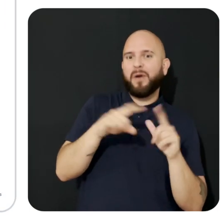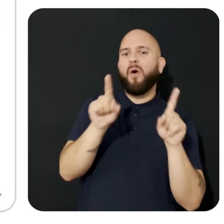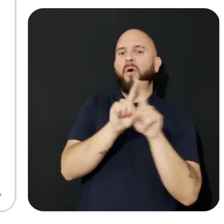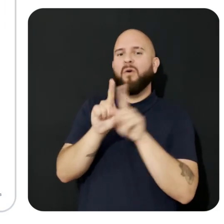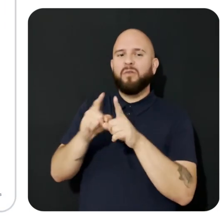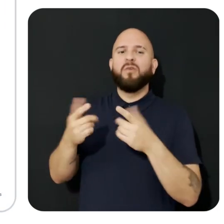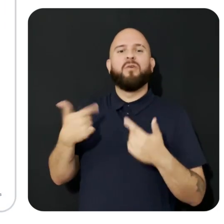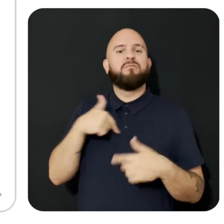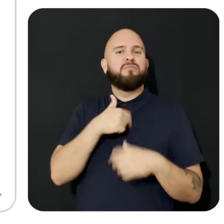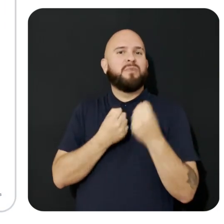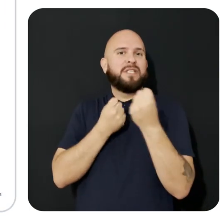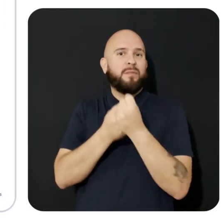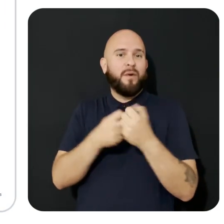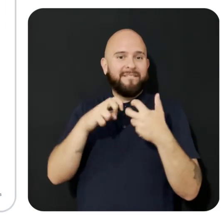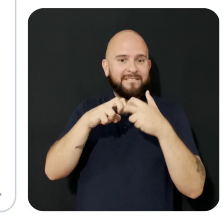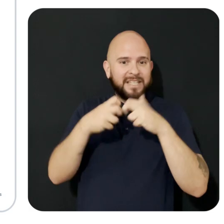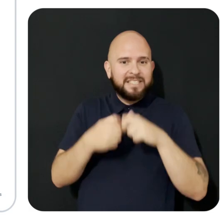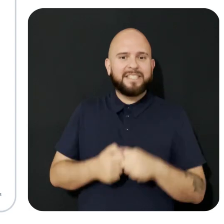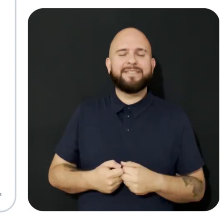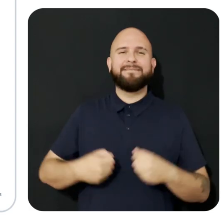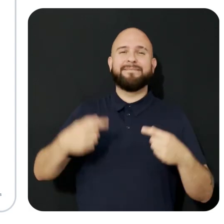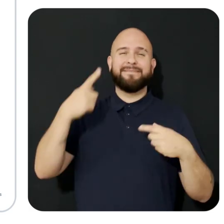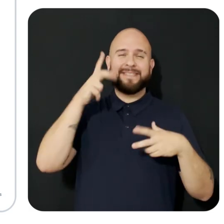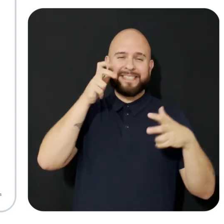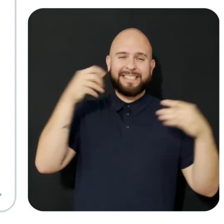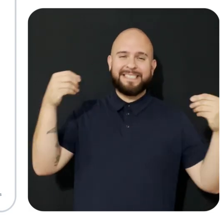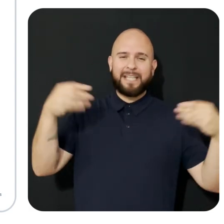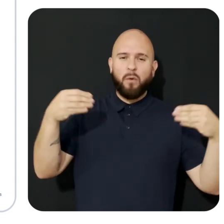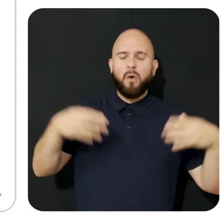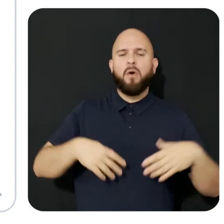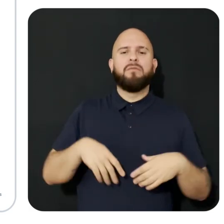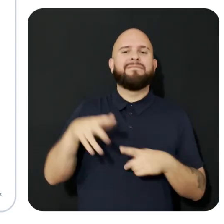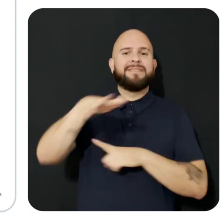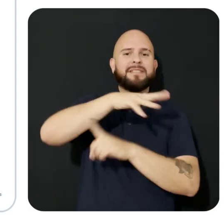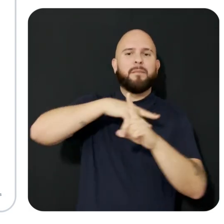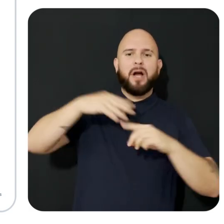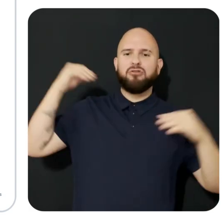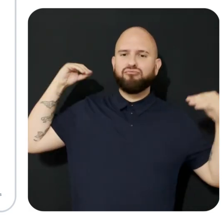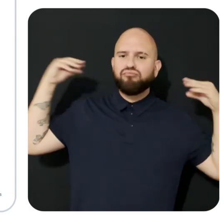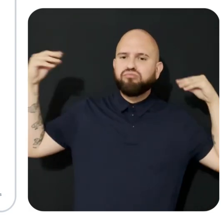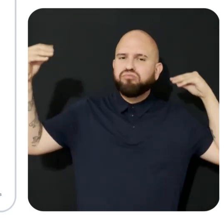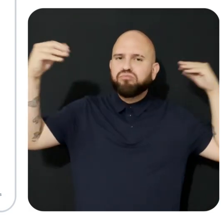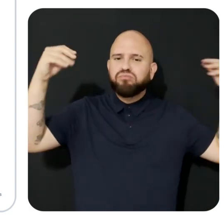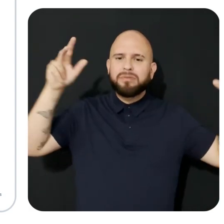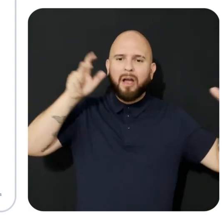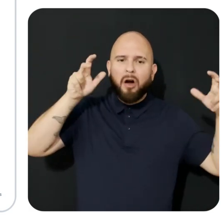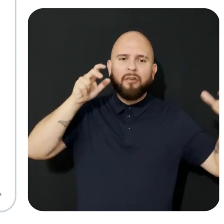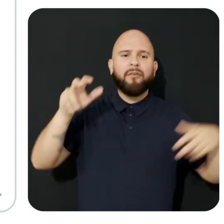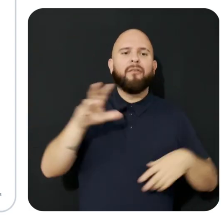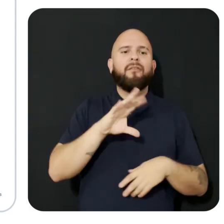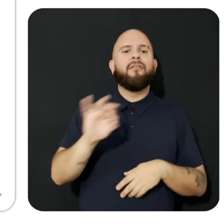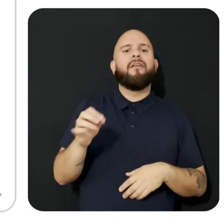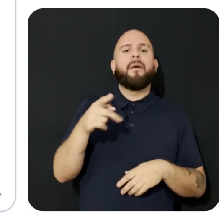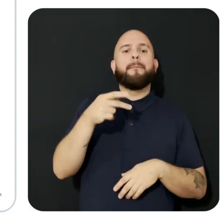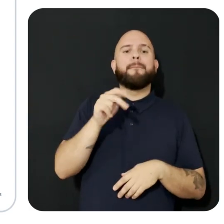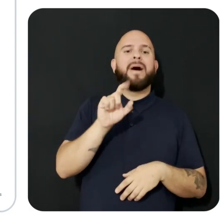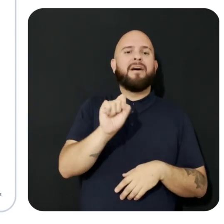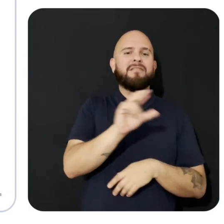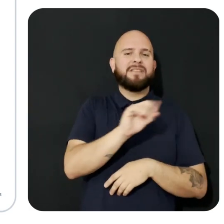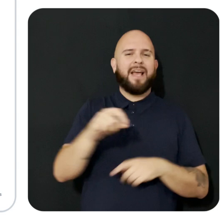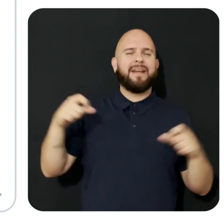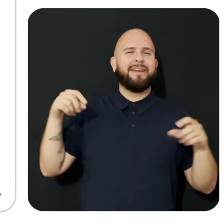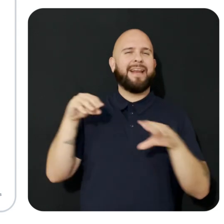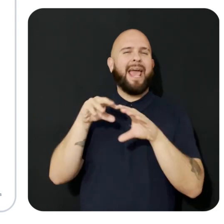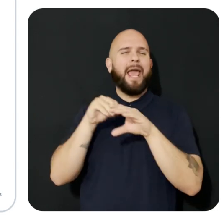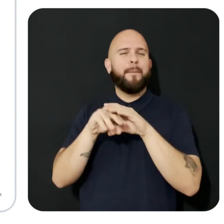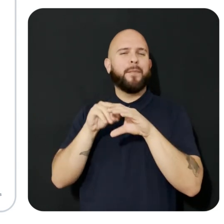supports physics, stereo, spatial audio, performant panels, and inputs, including controllers, hands, and keyboard. By